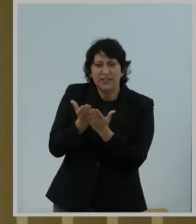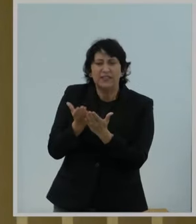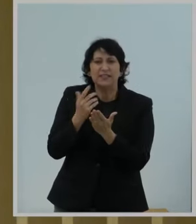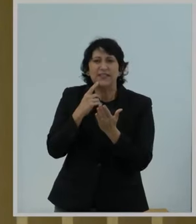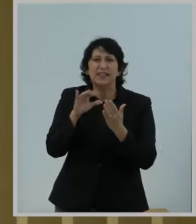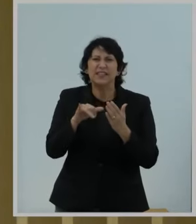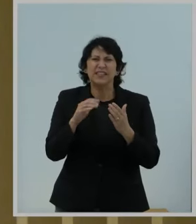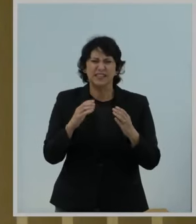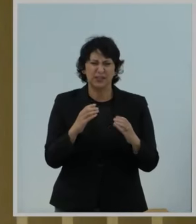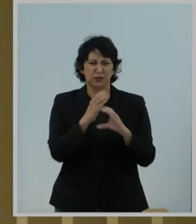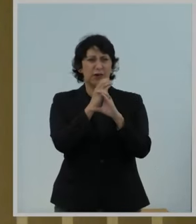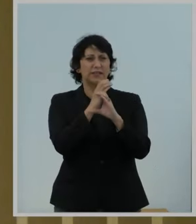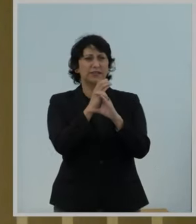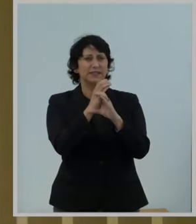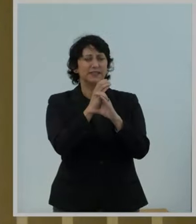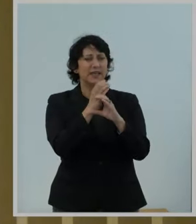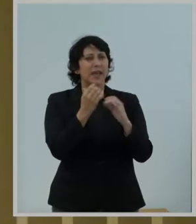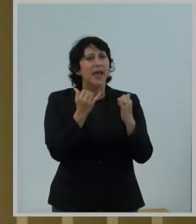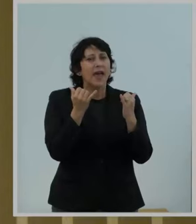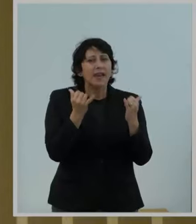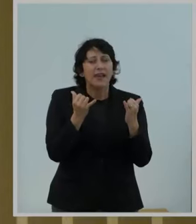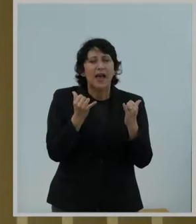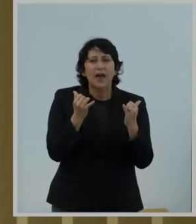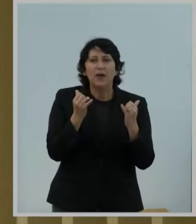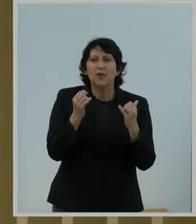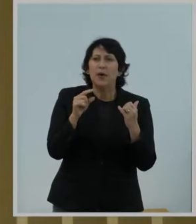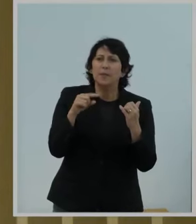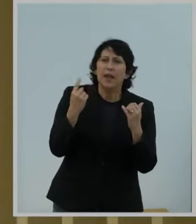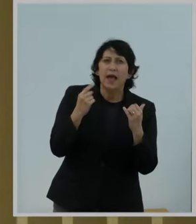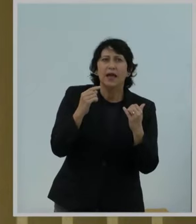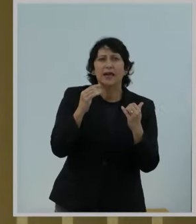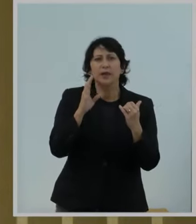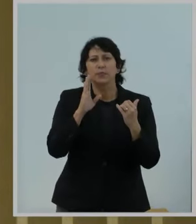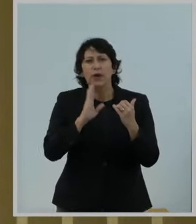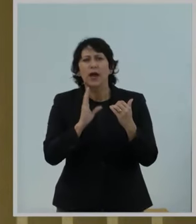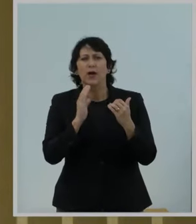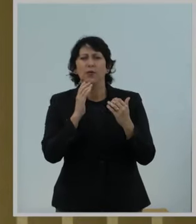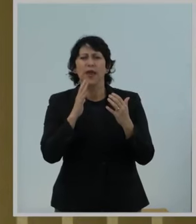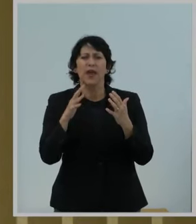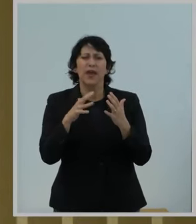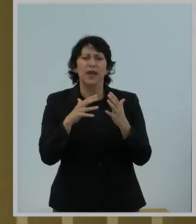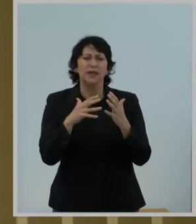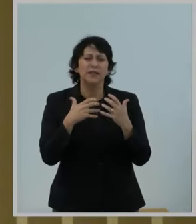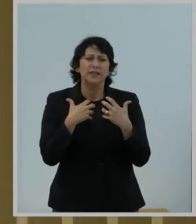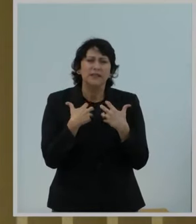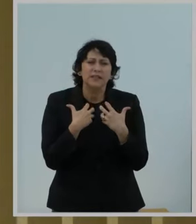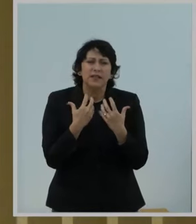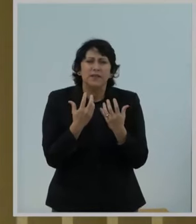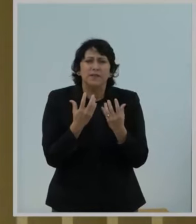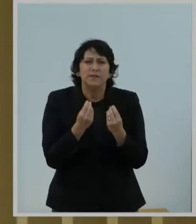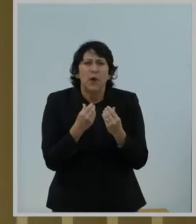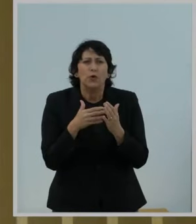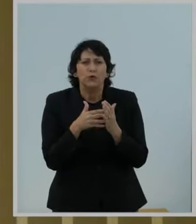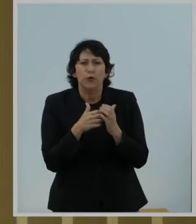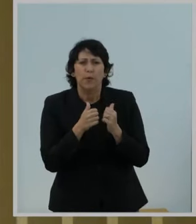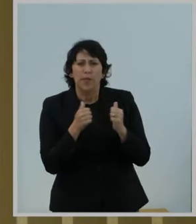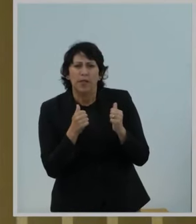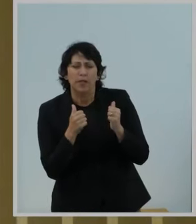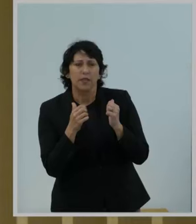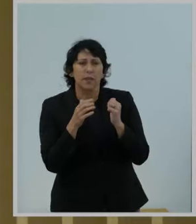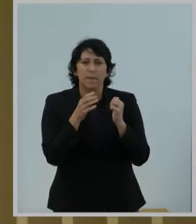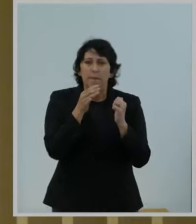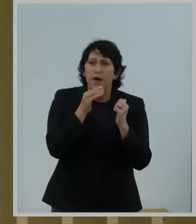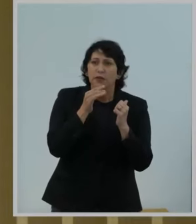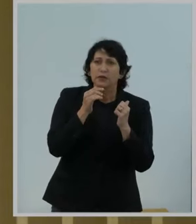disproportionately puts black and brown and vulnerable mothers at even greater risk, potentially